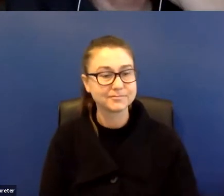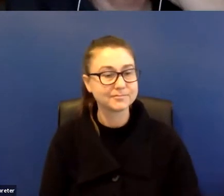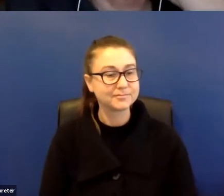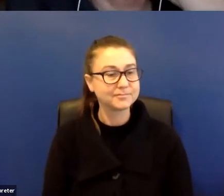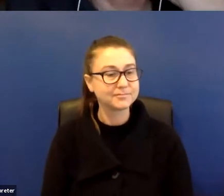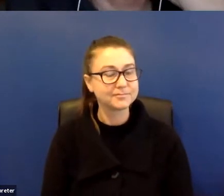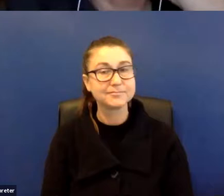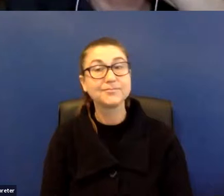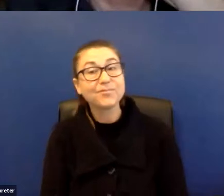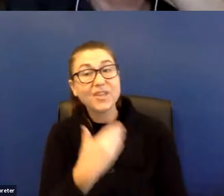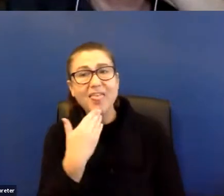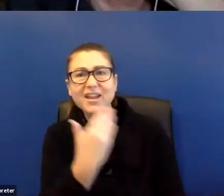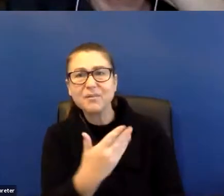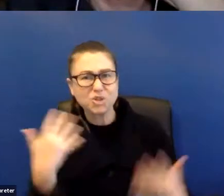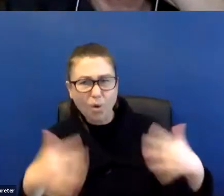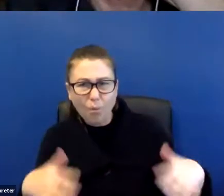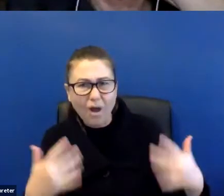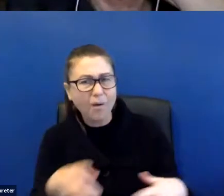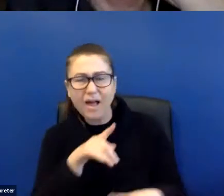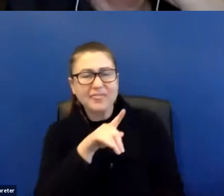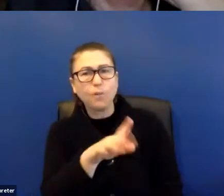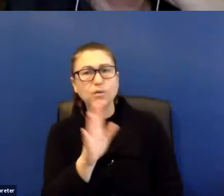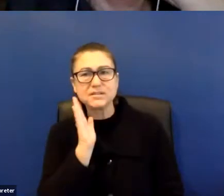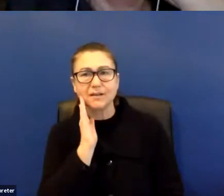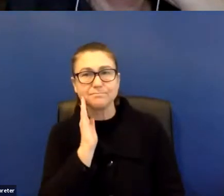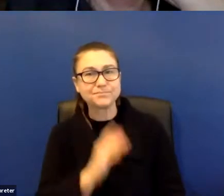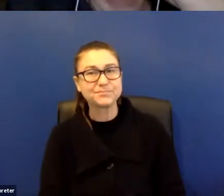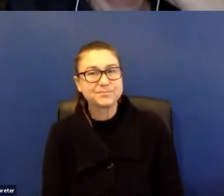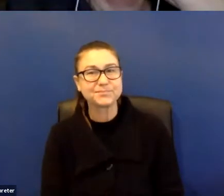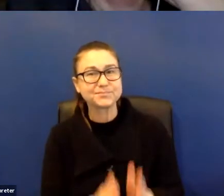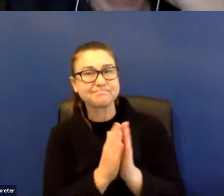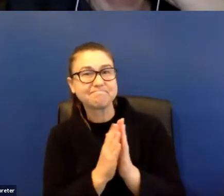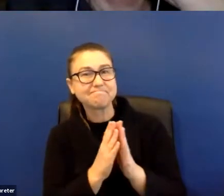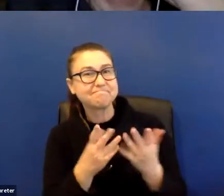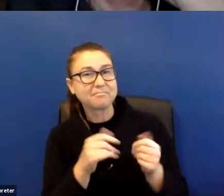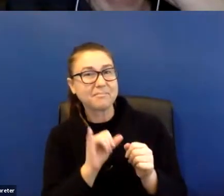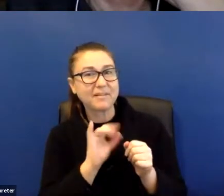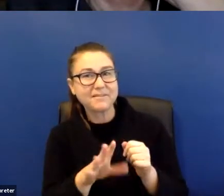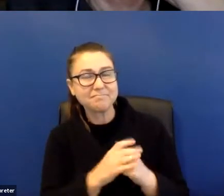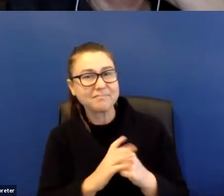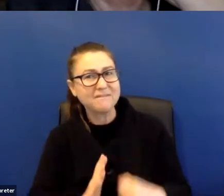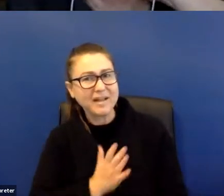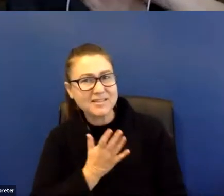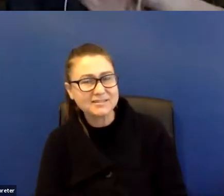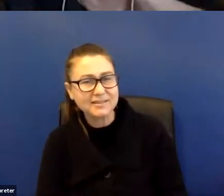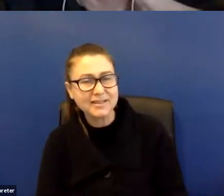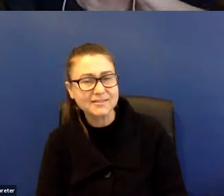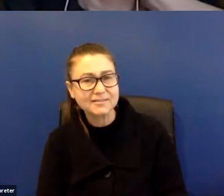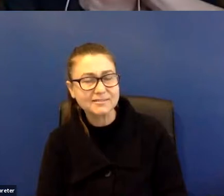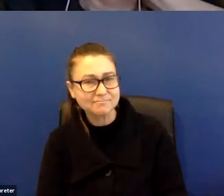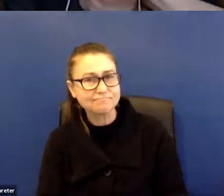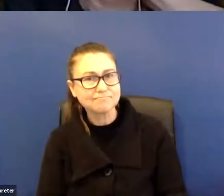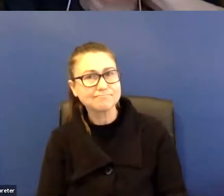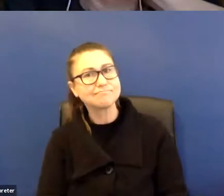Thank you very much. Oh, wow. That was fascinating. To